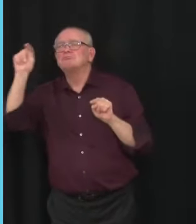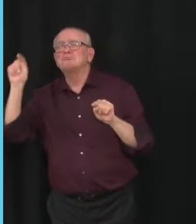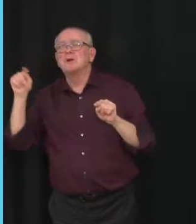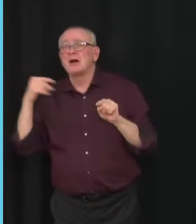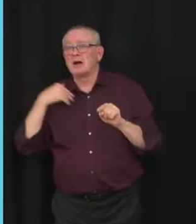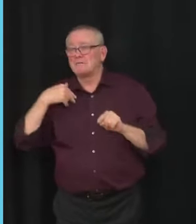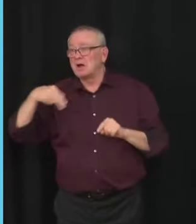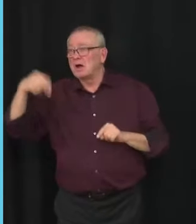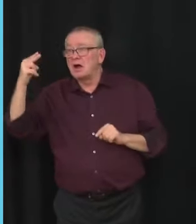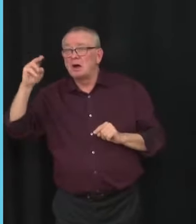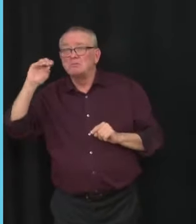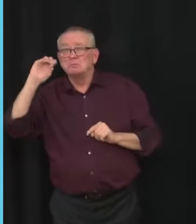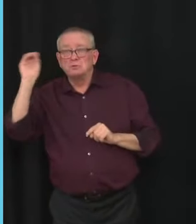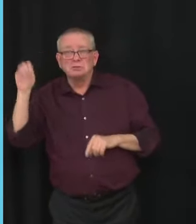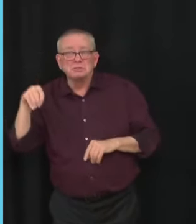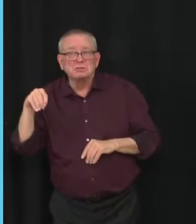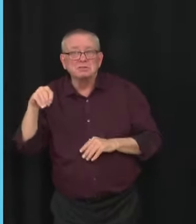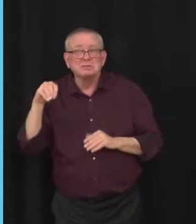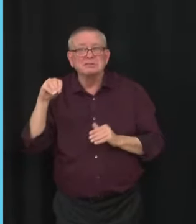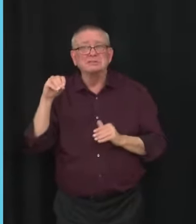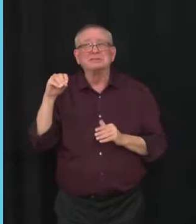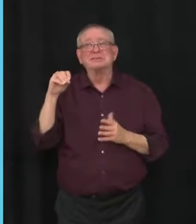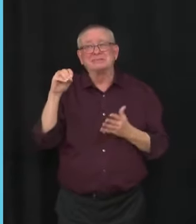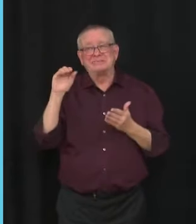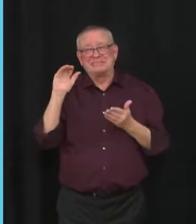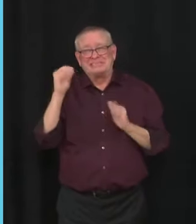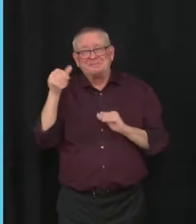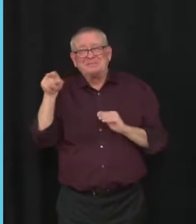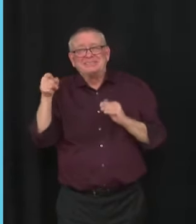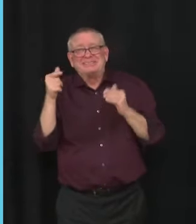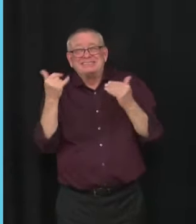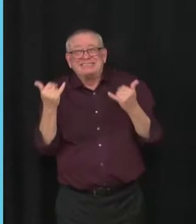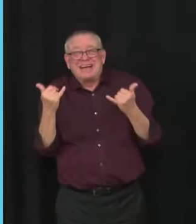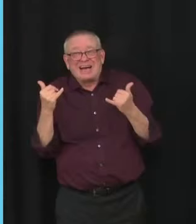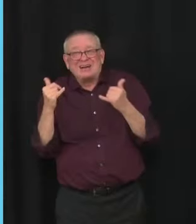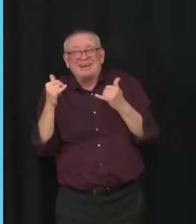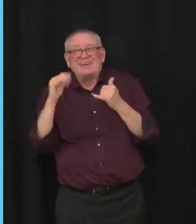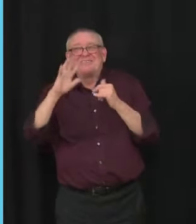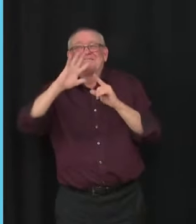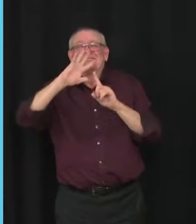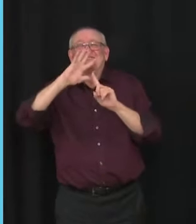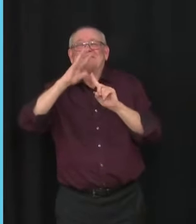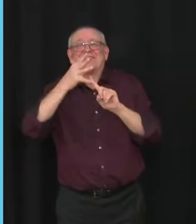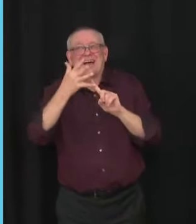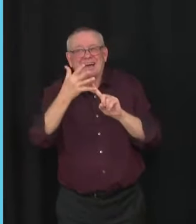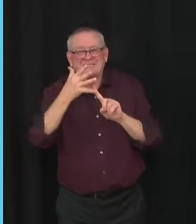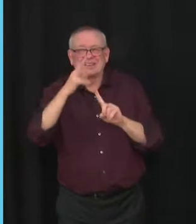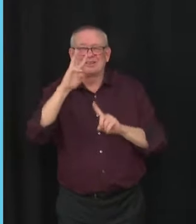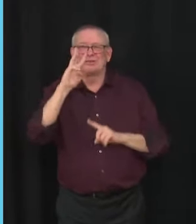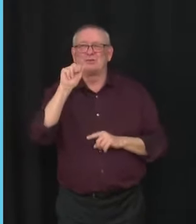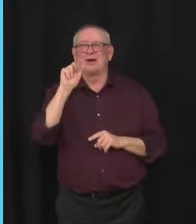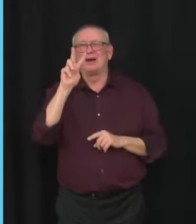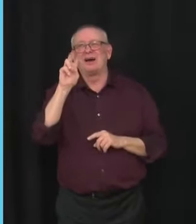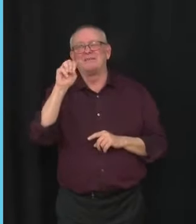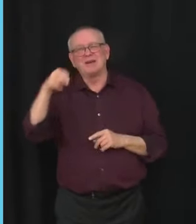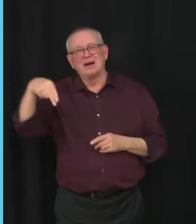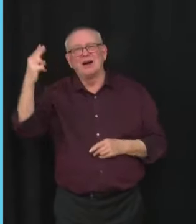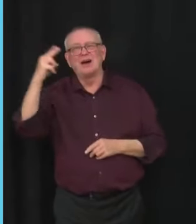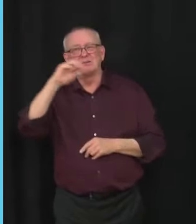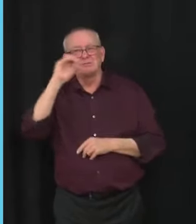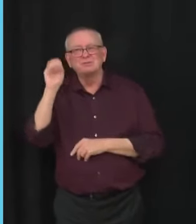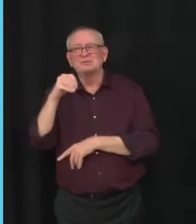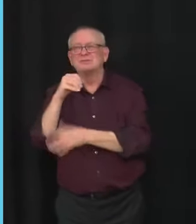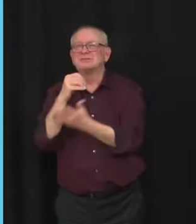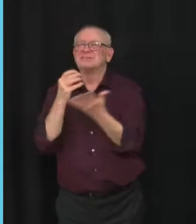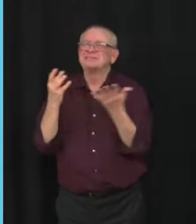vaccinations, the start of the fifth wave. So we're just going to be watching very closely and take a conservative point of view. But Dr. Hinshaw, can I ask you